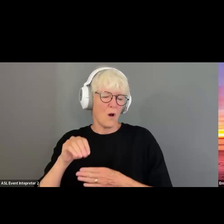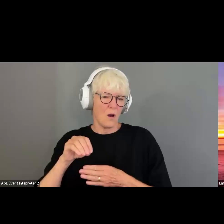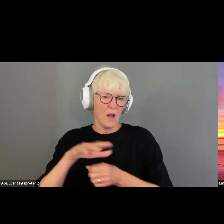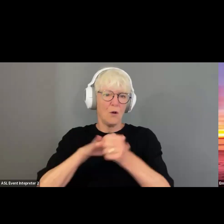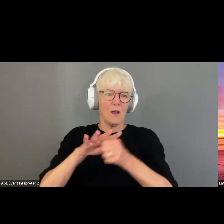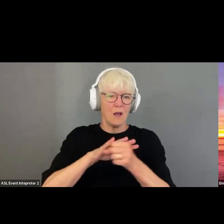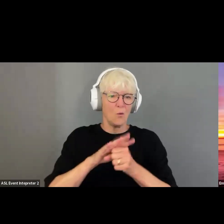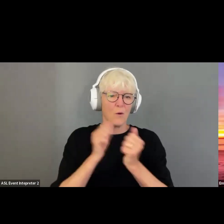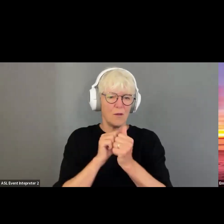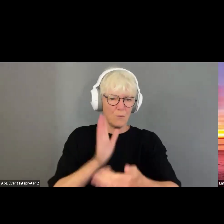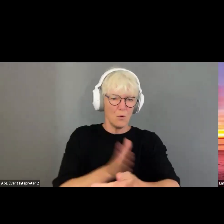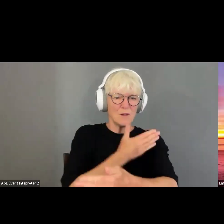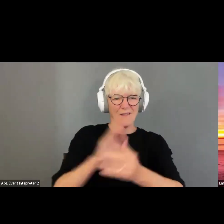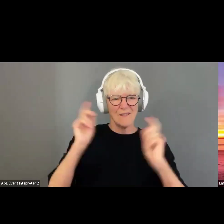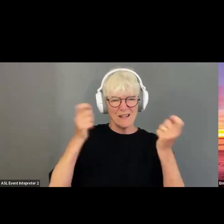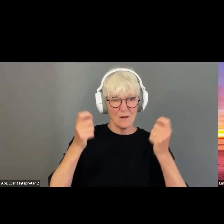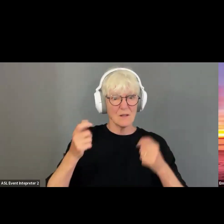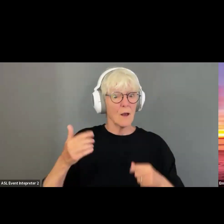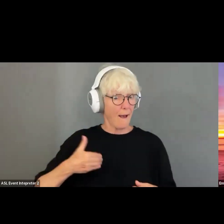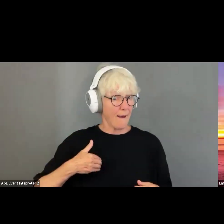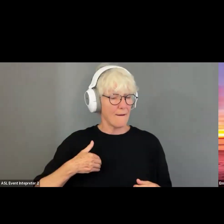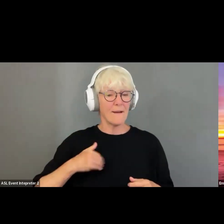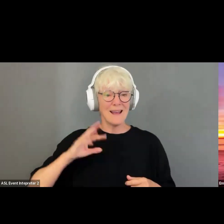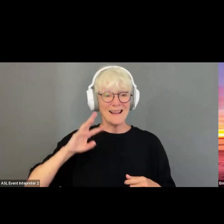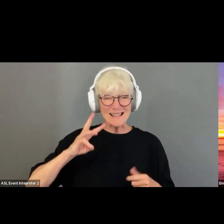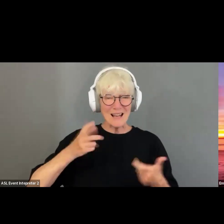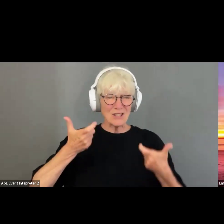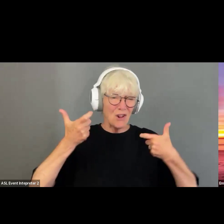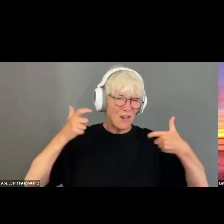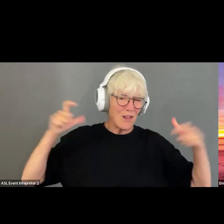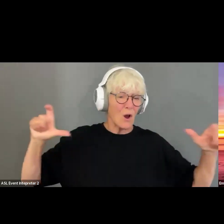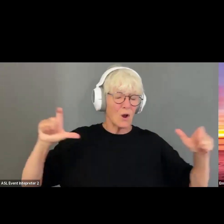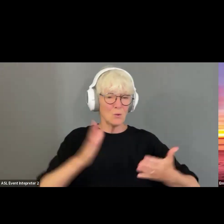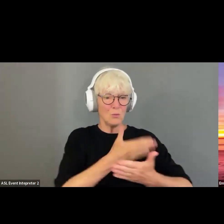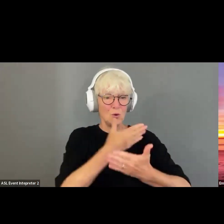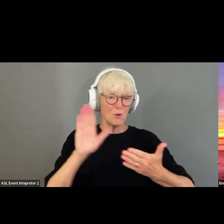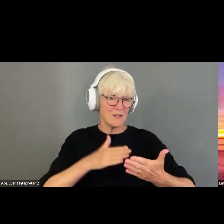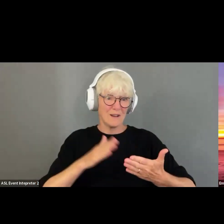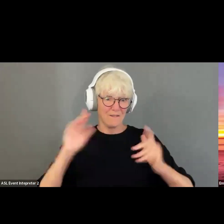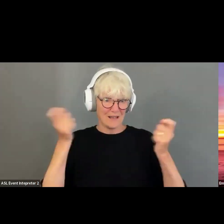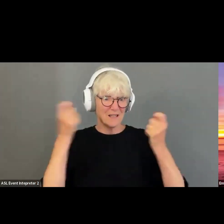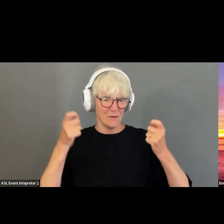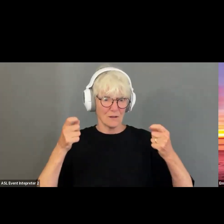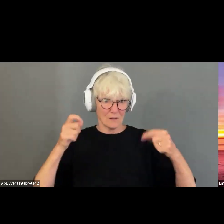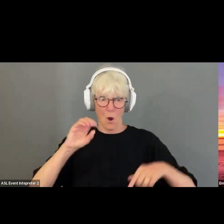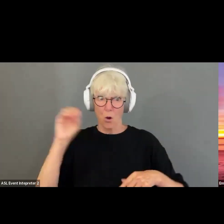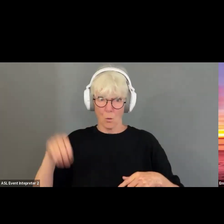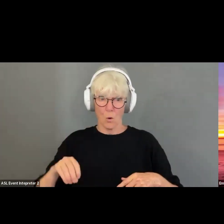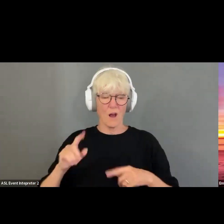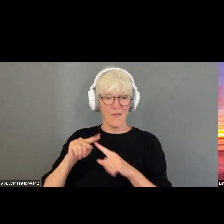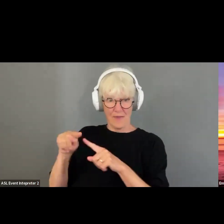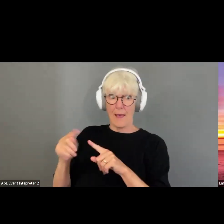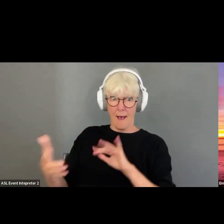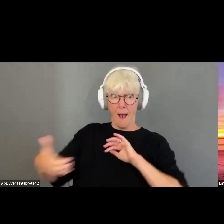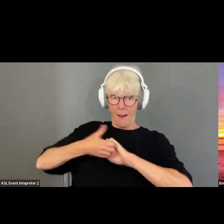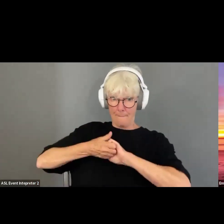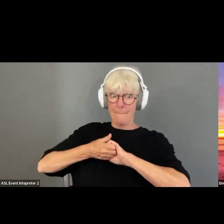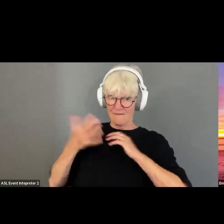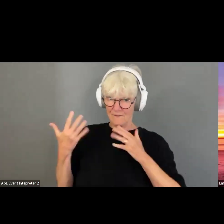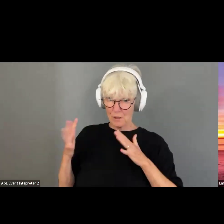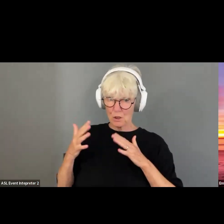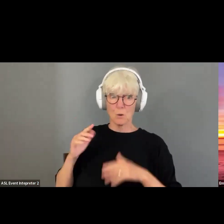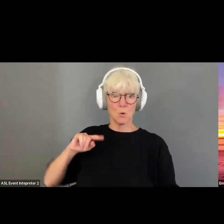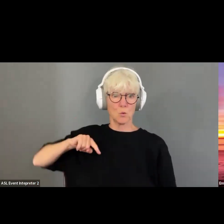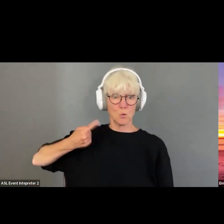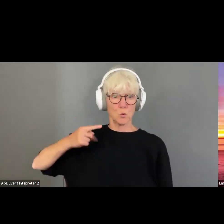for example, Ottawa hosts Canada's sixth largest music festival and they were one of our early adopters. We just finished the second year with